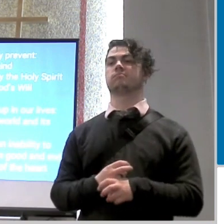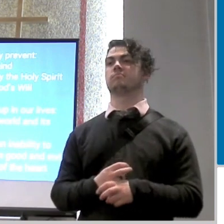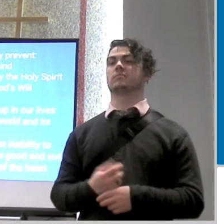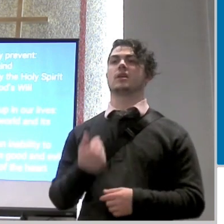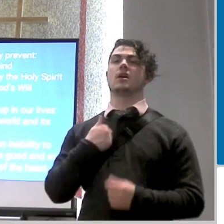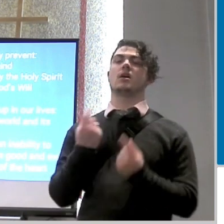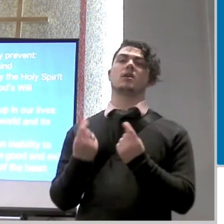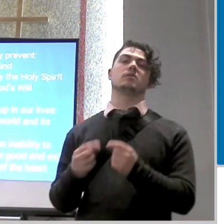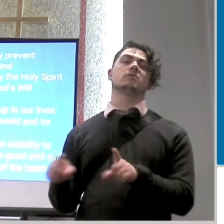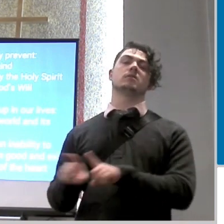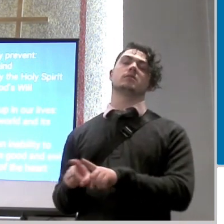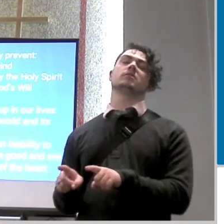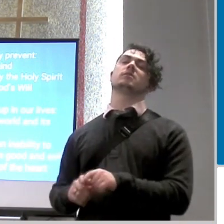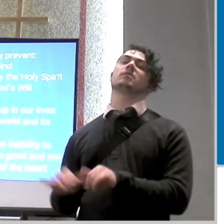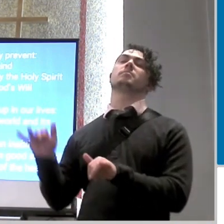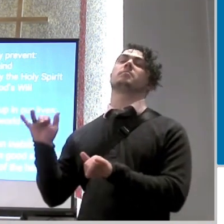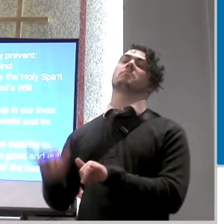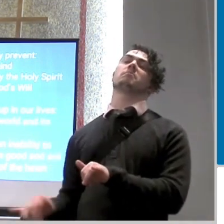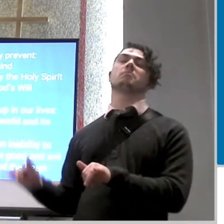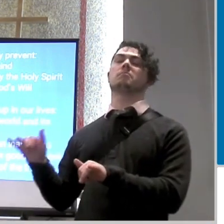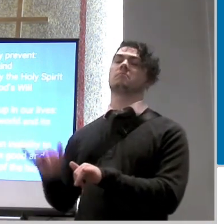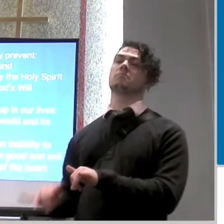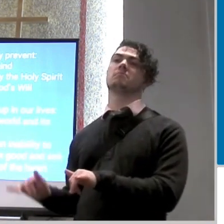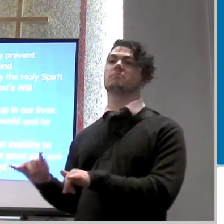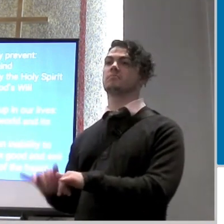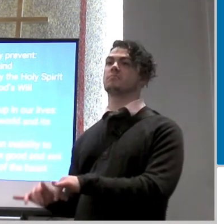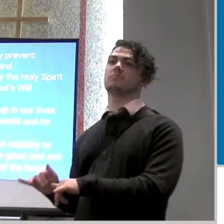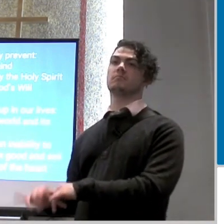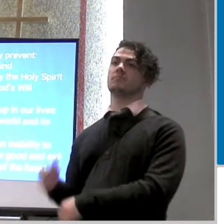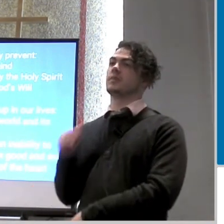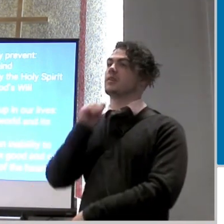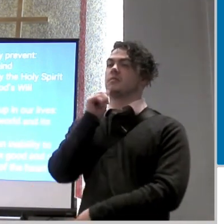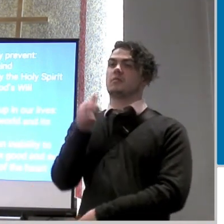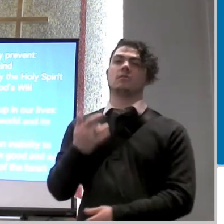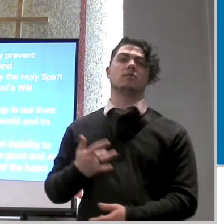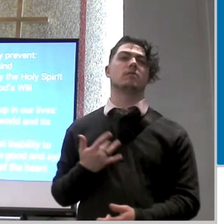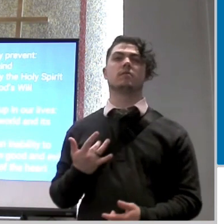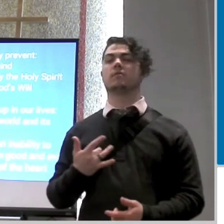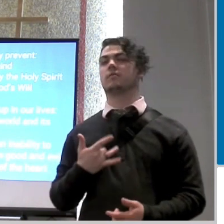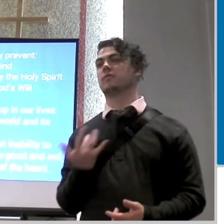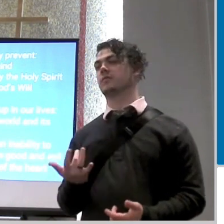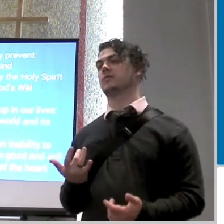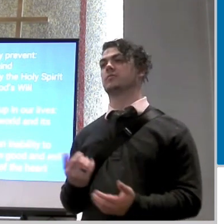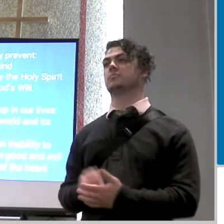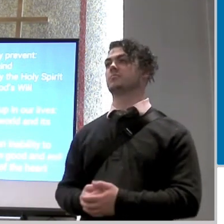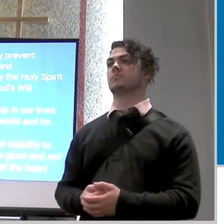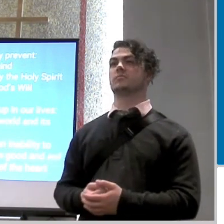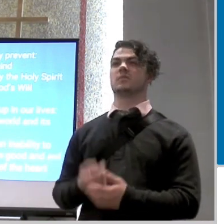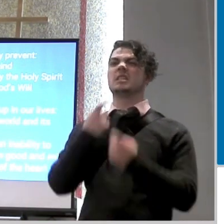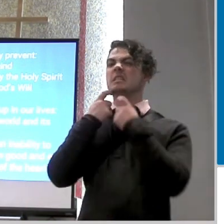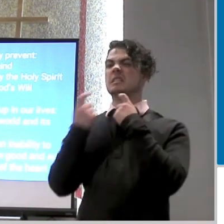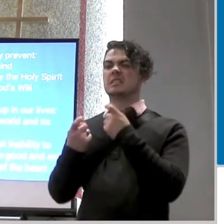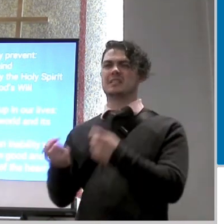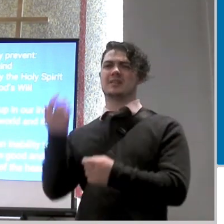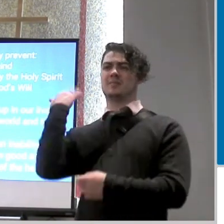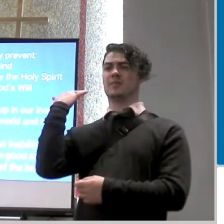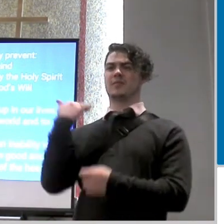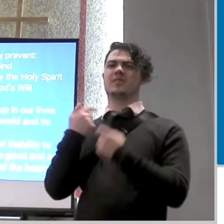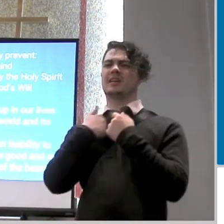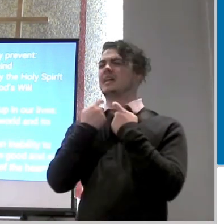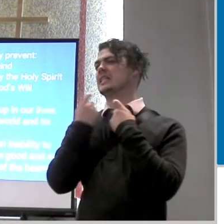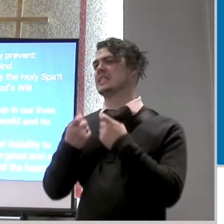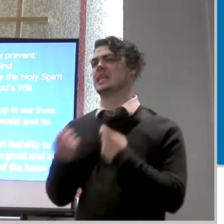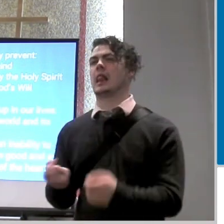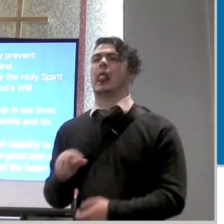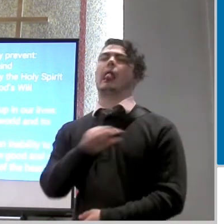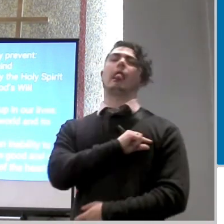thing over and over and over again i know that it was wrong um it used to prick my conscience but now i'm just apathetic